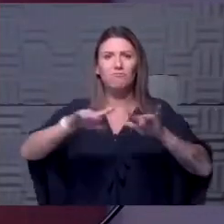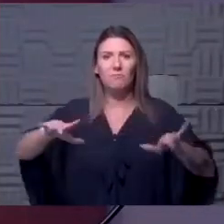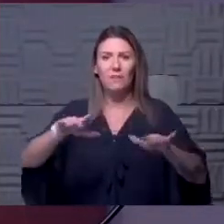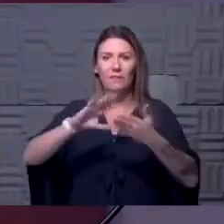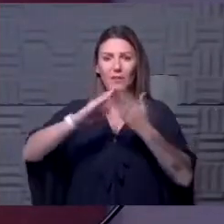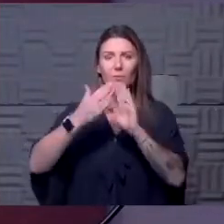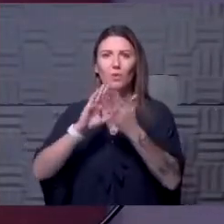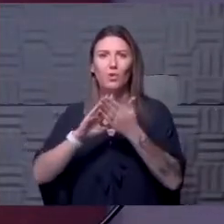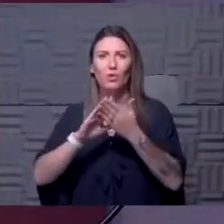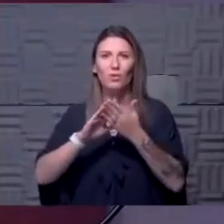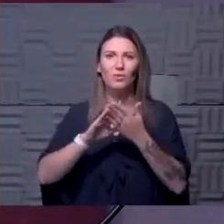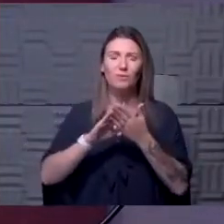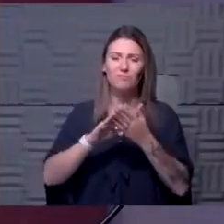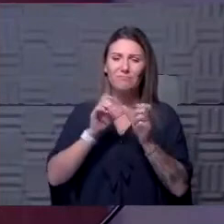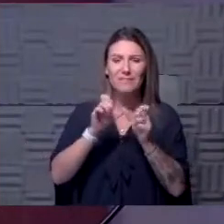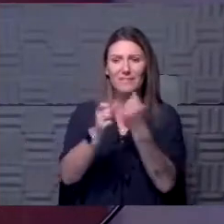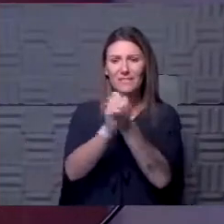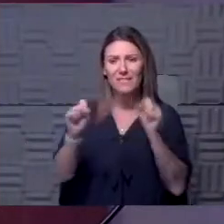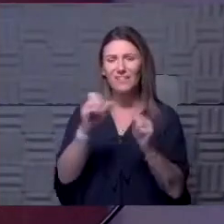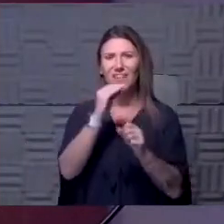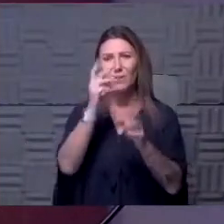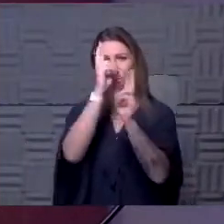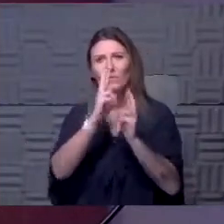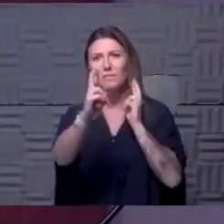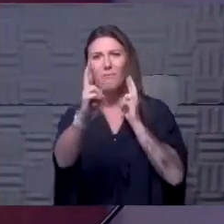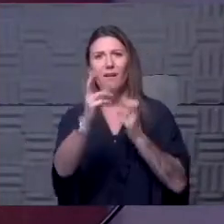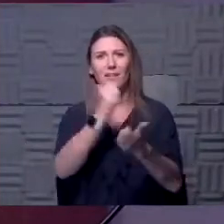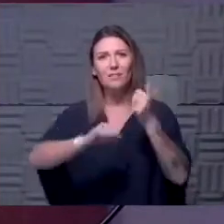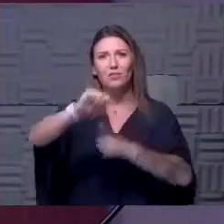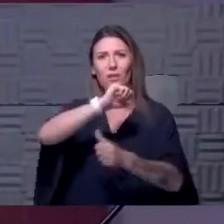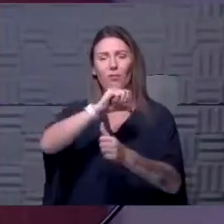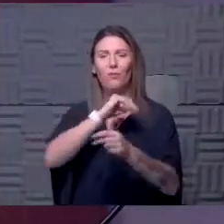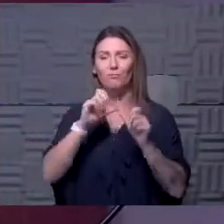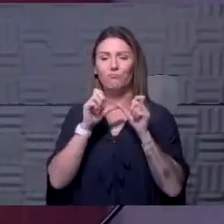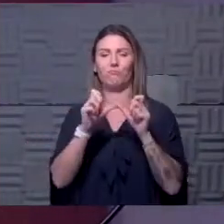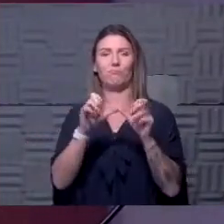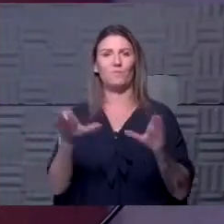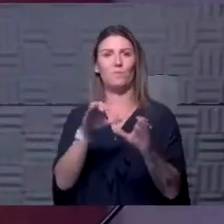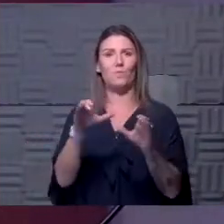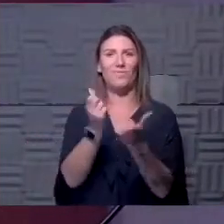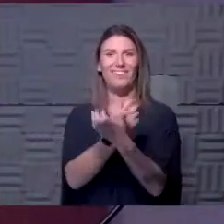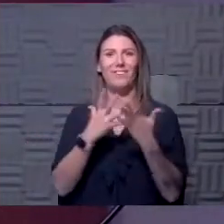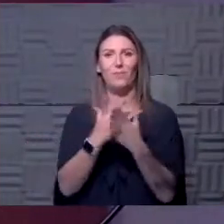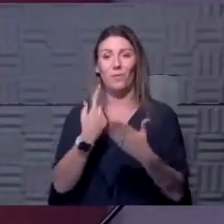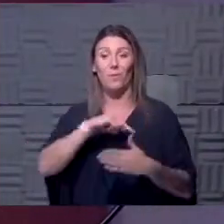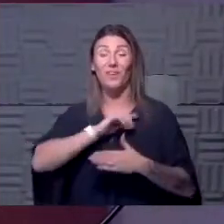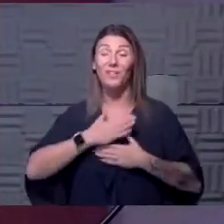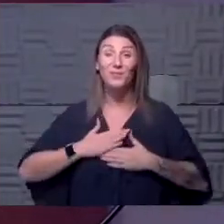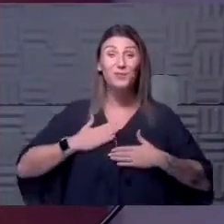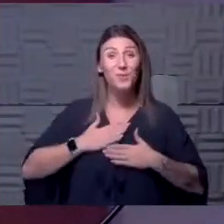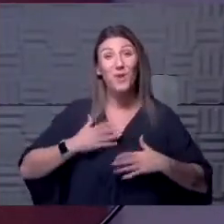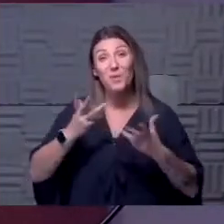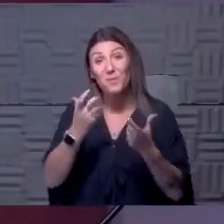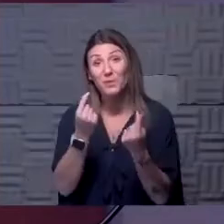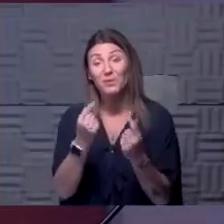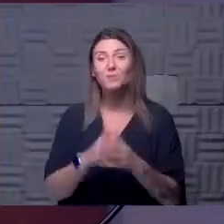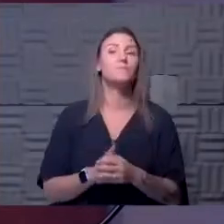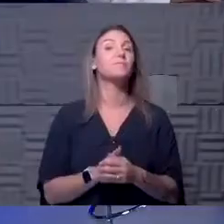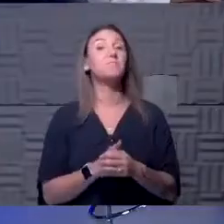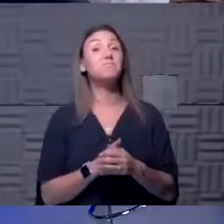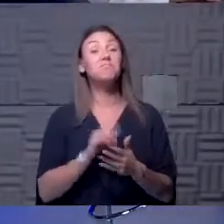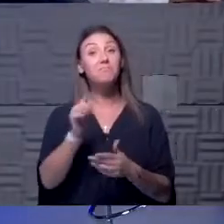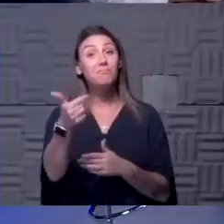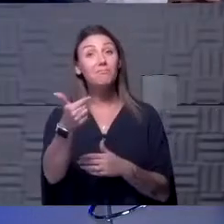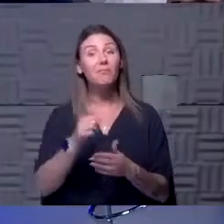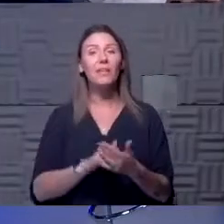community, keep everyone safe, be respectful of each other, and continue to be able to do the things that we enjoy and want to do. Dr. Ockinson?